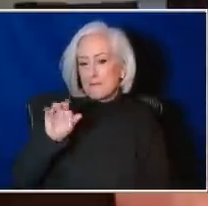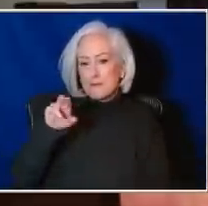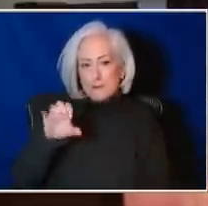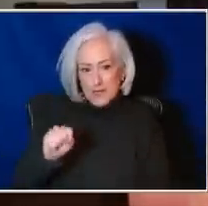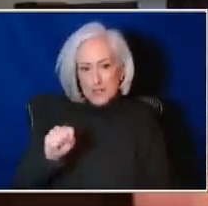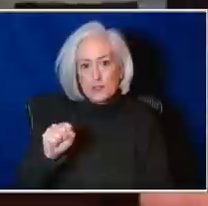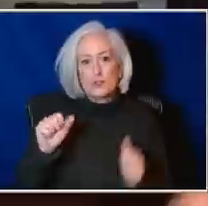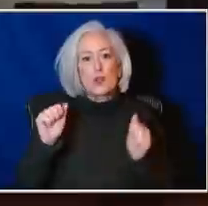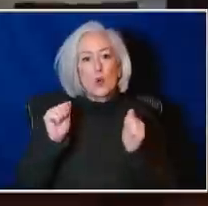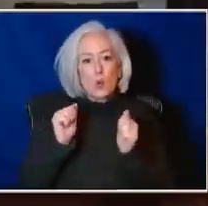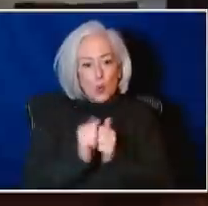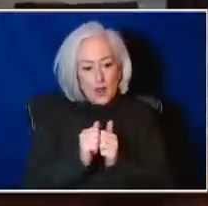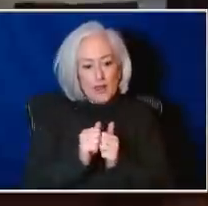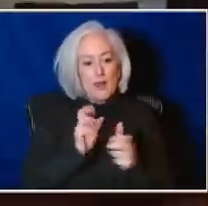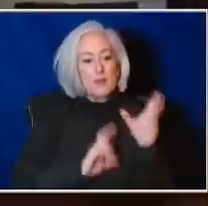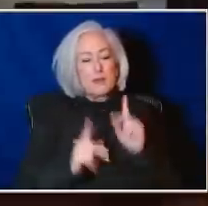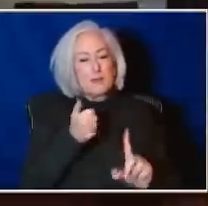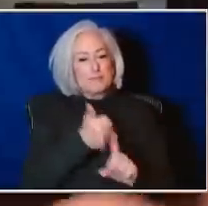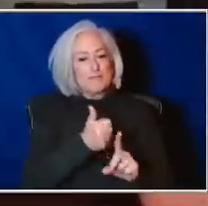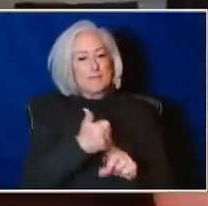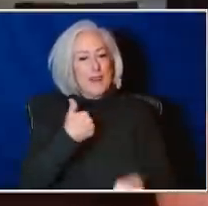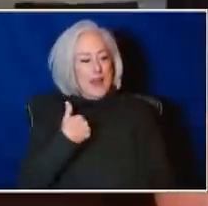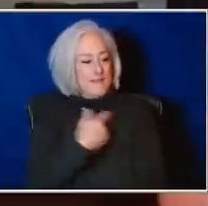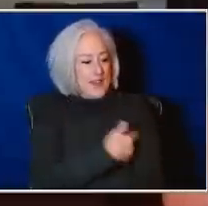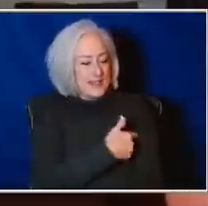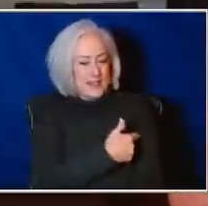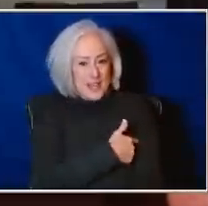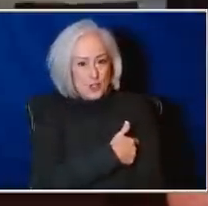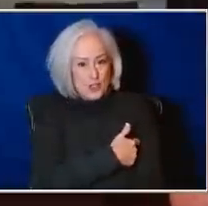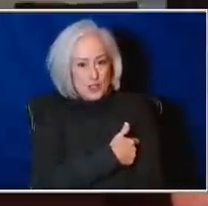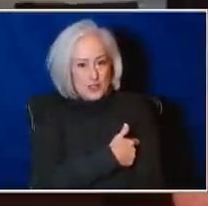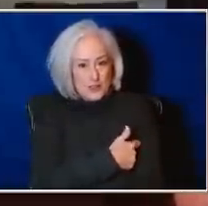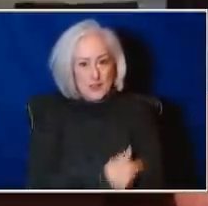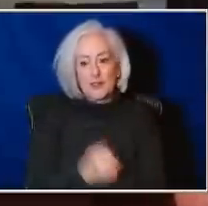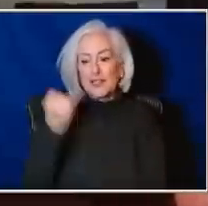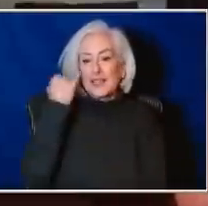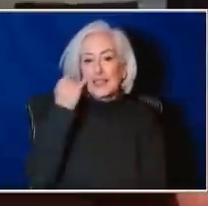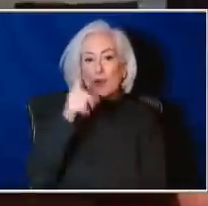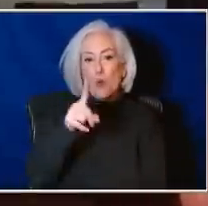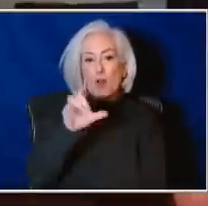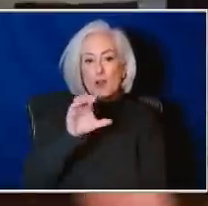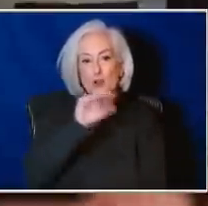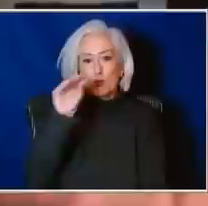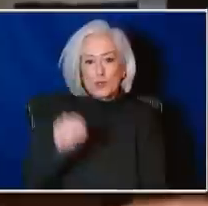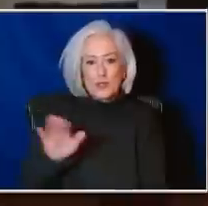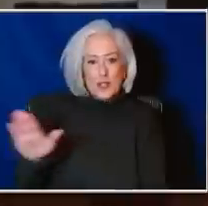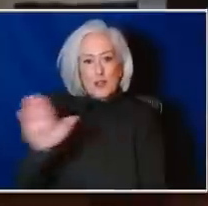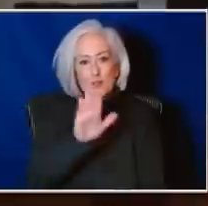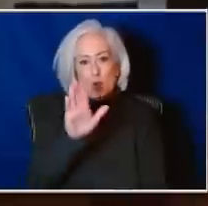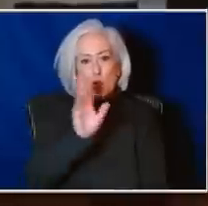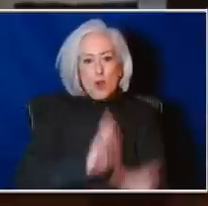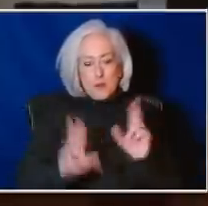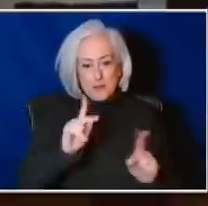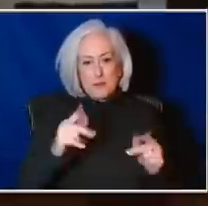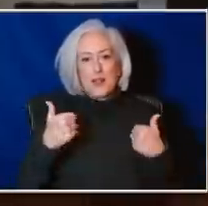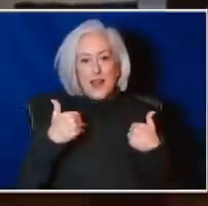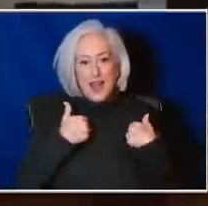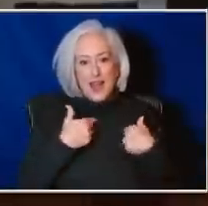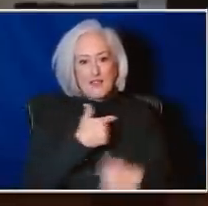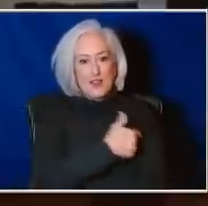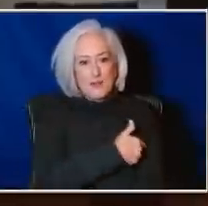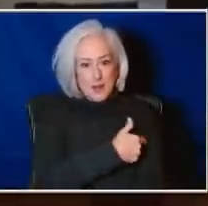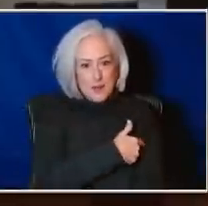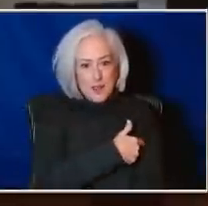know, to kind of put it simply, when 100 percent of your population is immunized, all of the cases occur